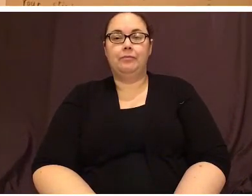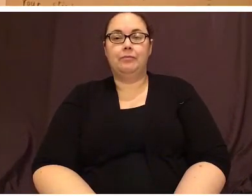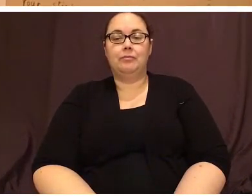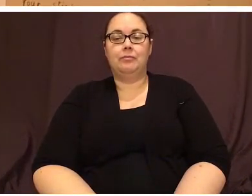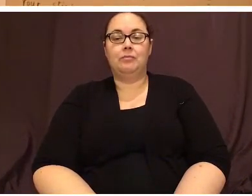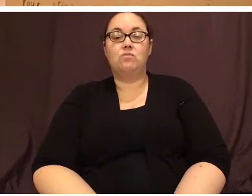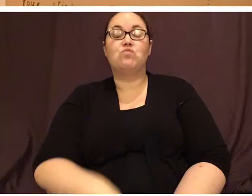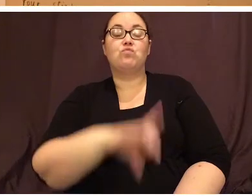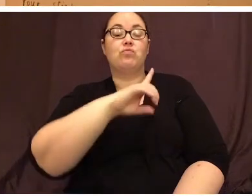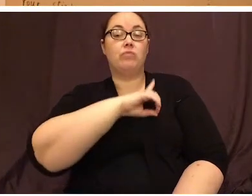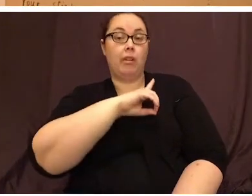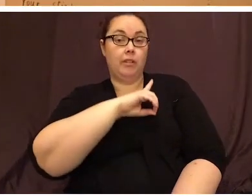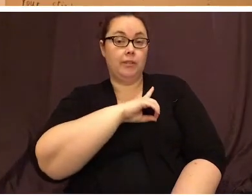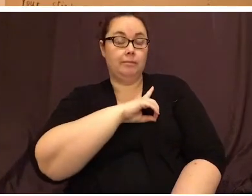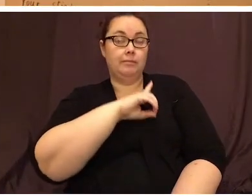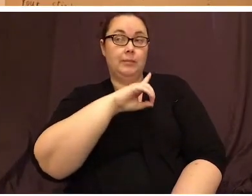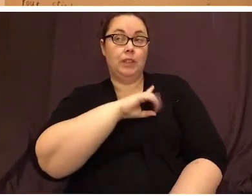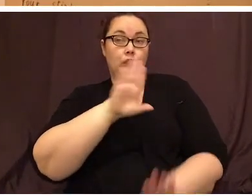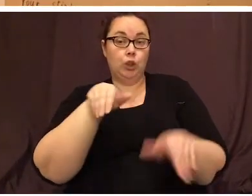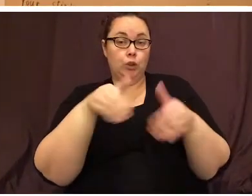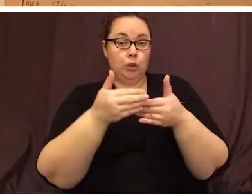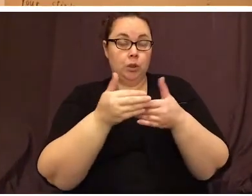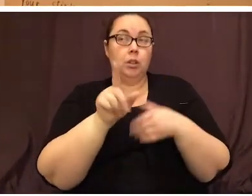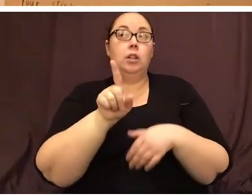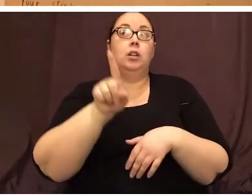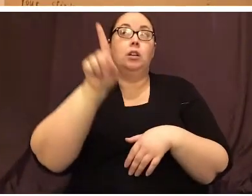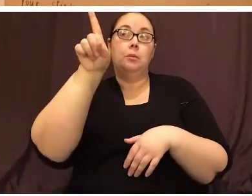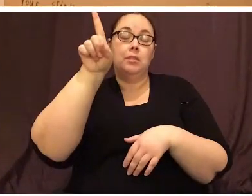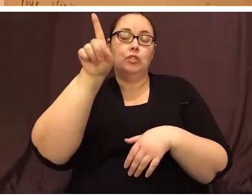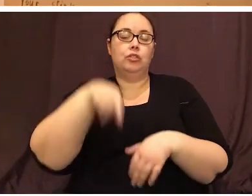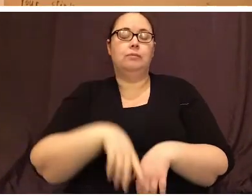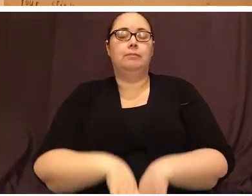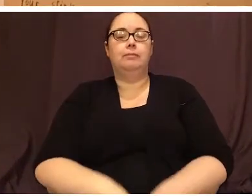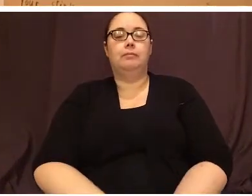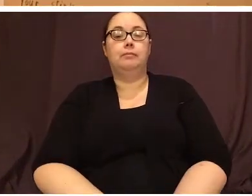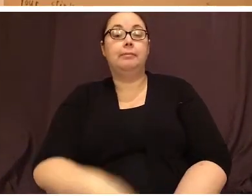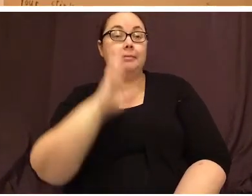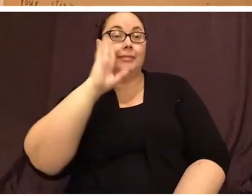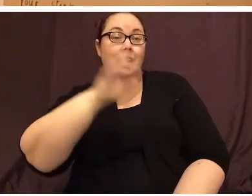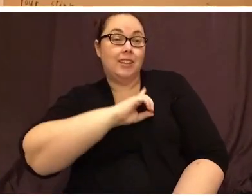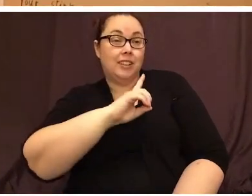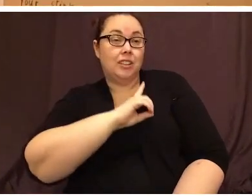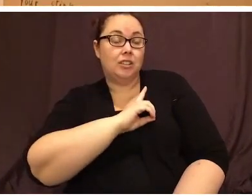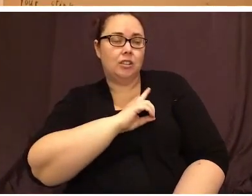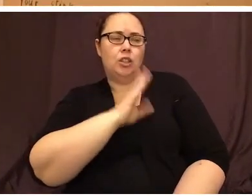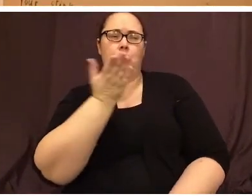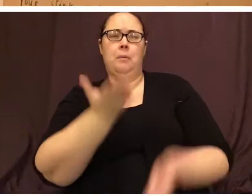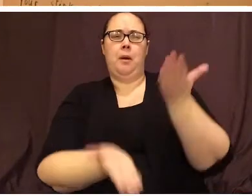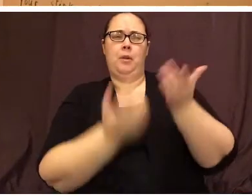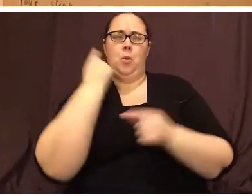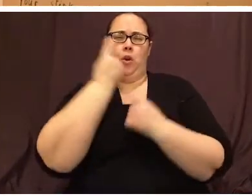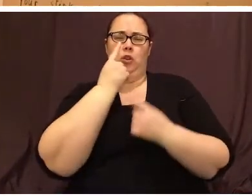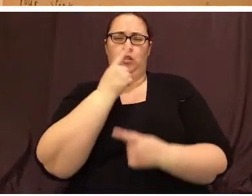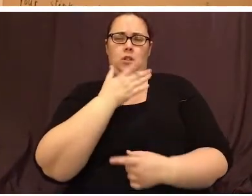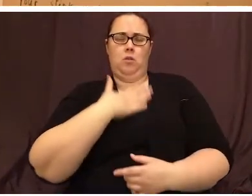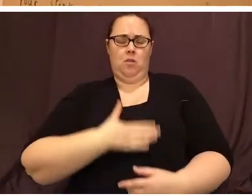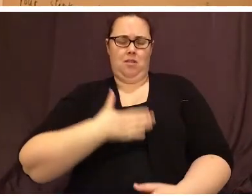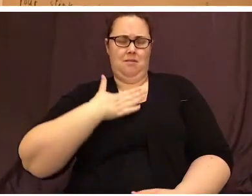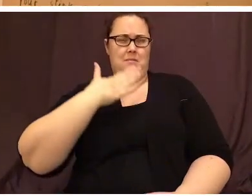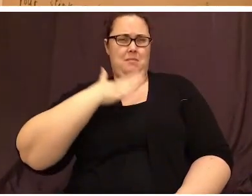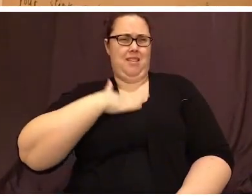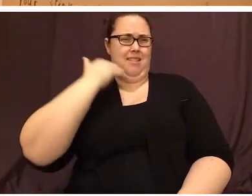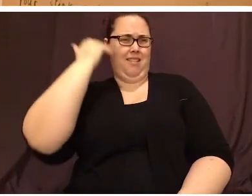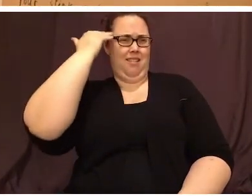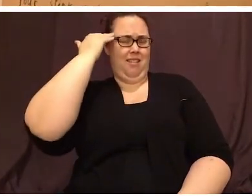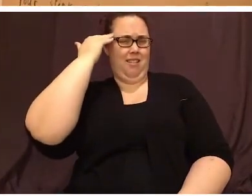Duncan. Duncan's room. Upstairs. Hi, Duncan. You're probably wondering why my head is stuck to